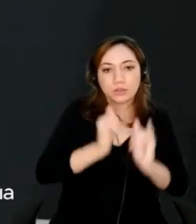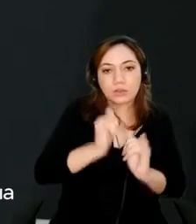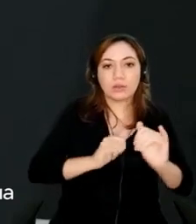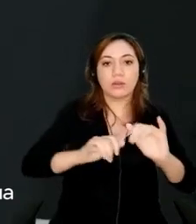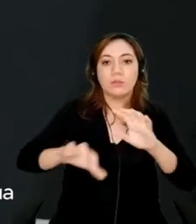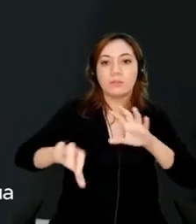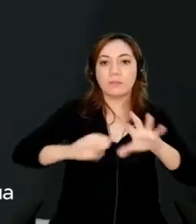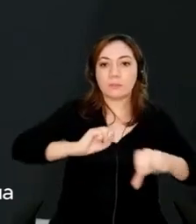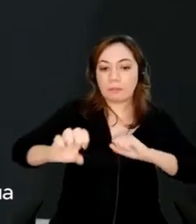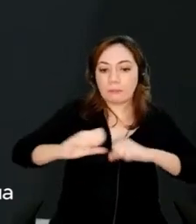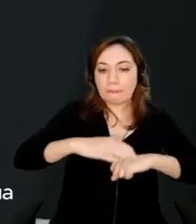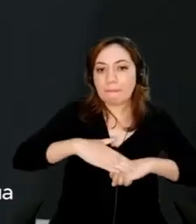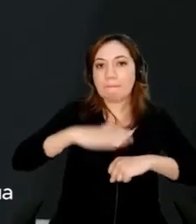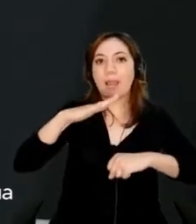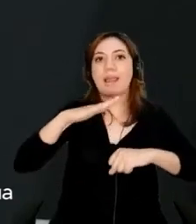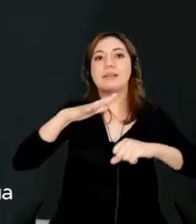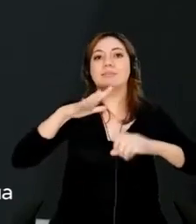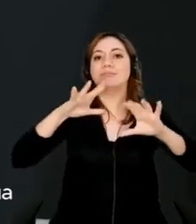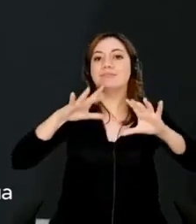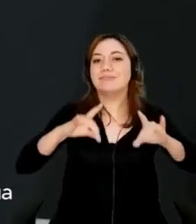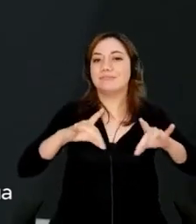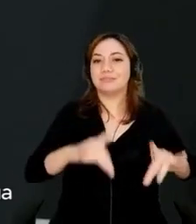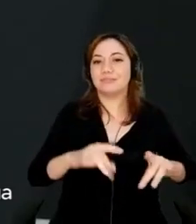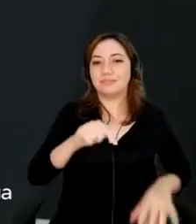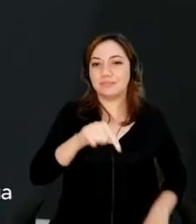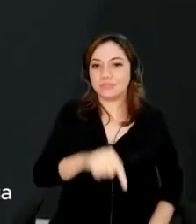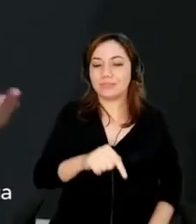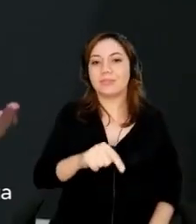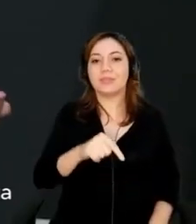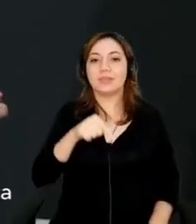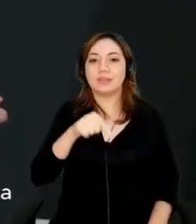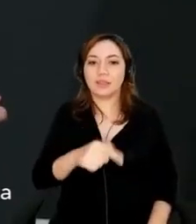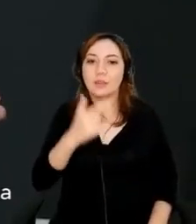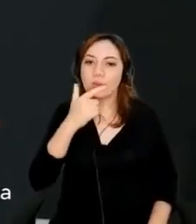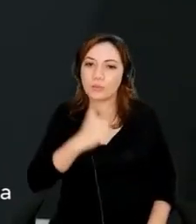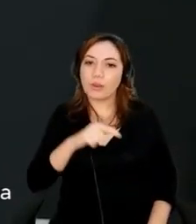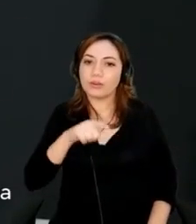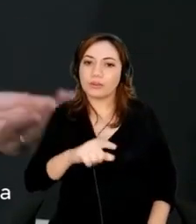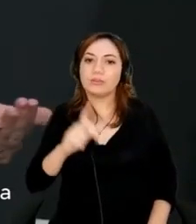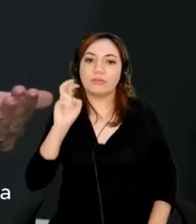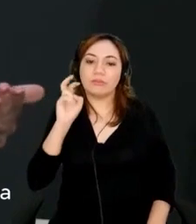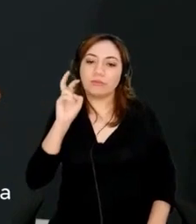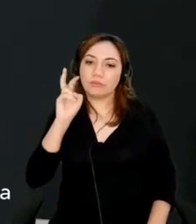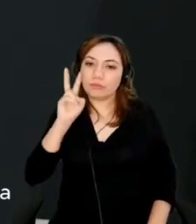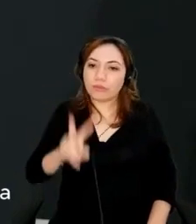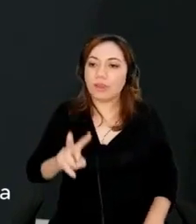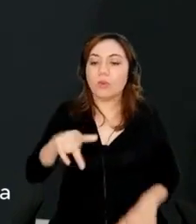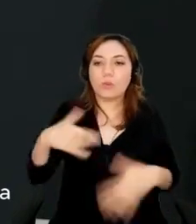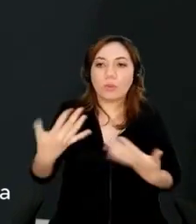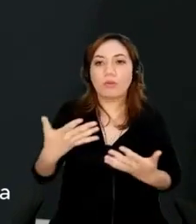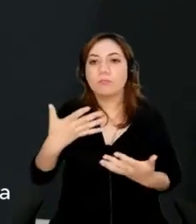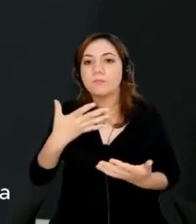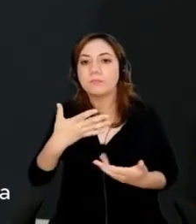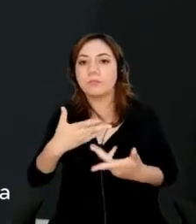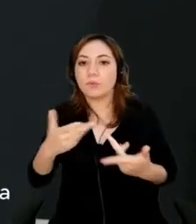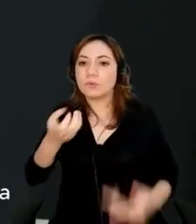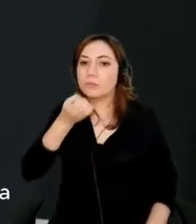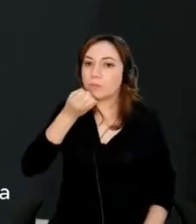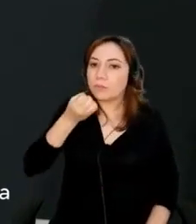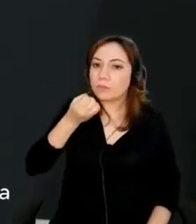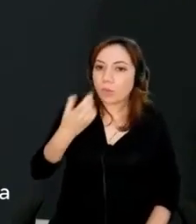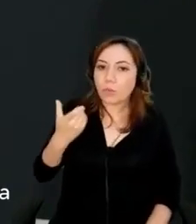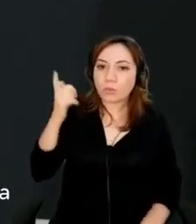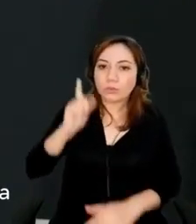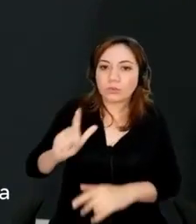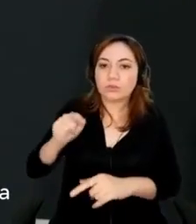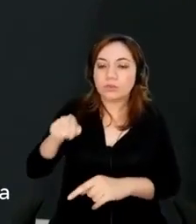I think is going to reap the benefits for all of us to see in order for us to continue to be